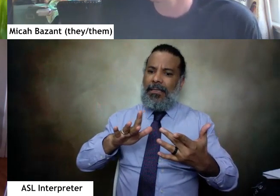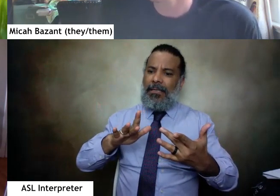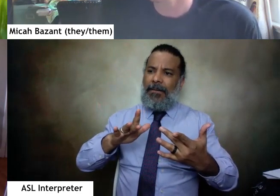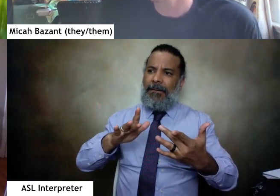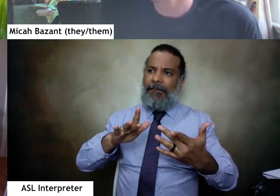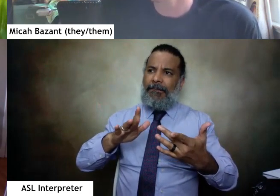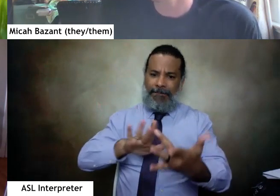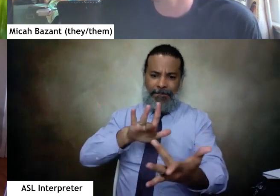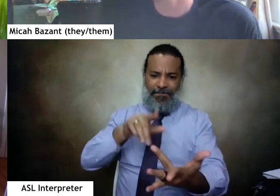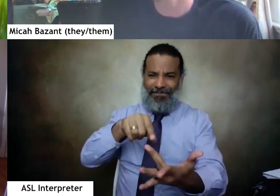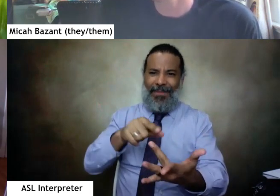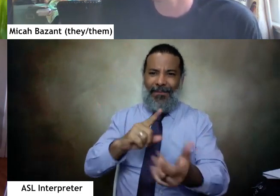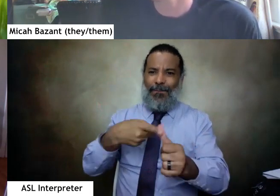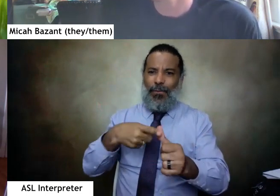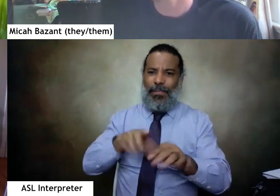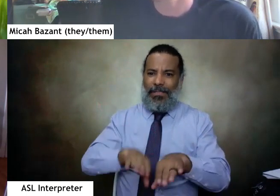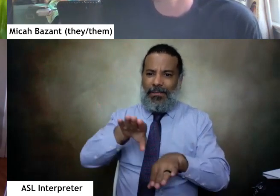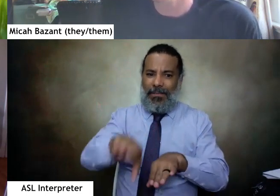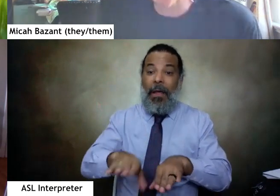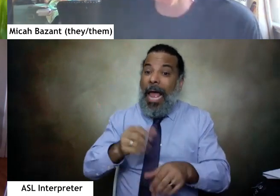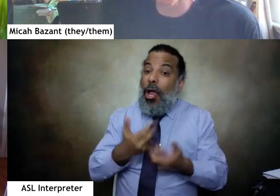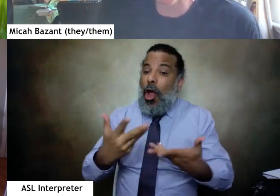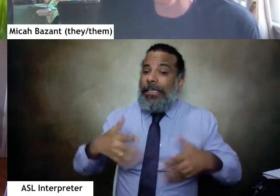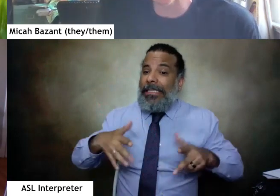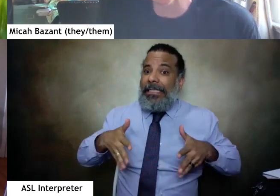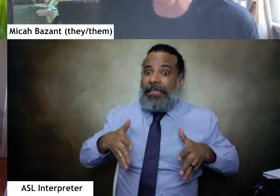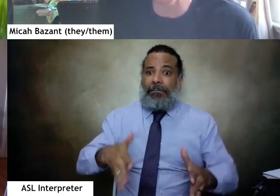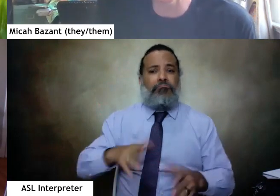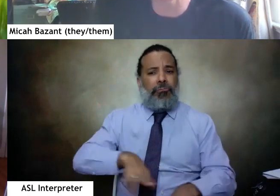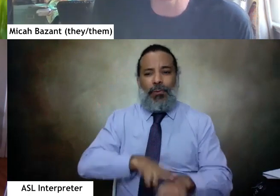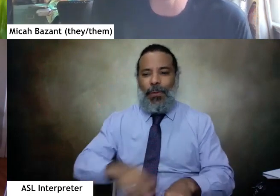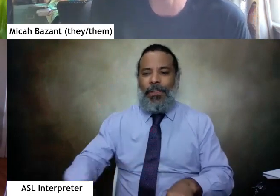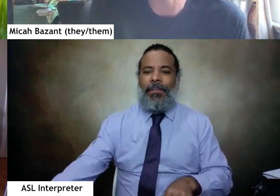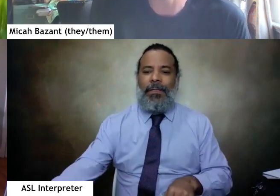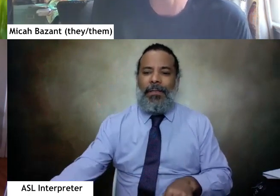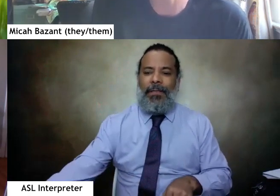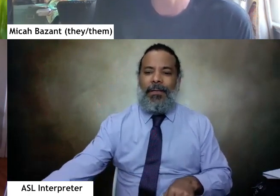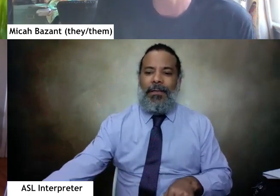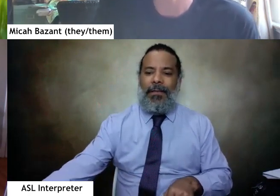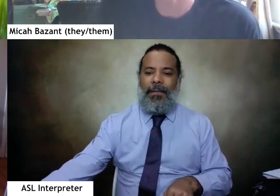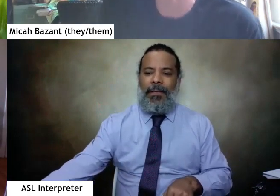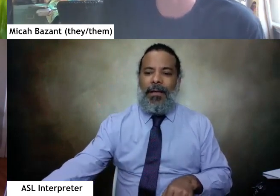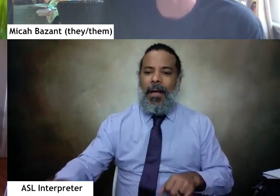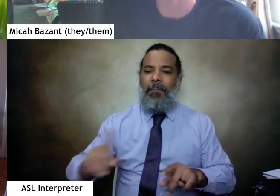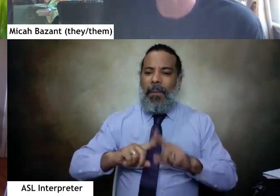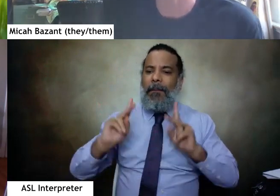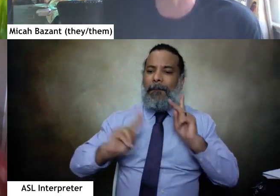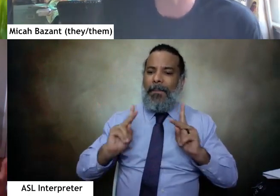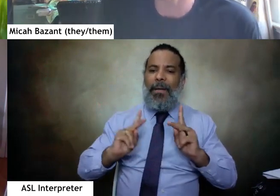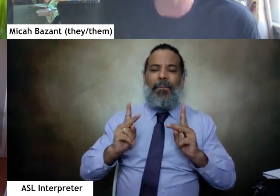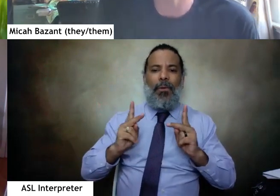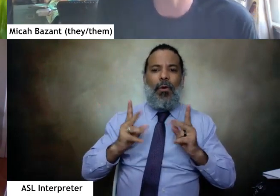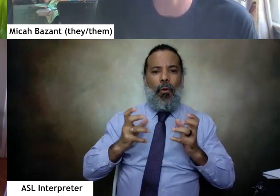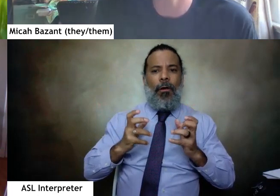the major step and it can be anxiety inducing but that's no one will be unhappy to receive your your offer of